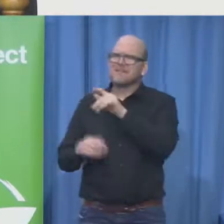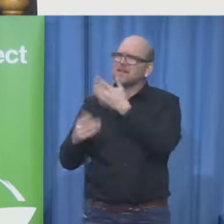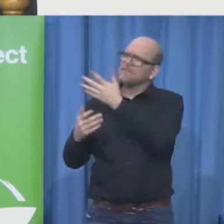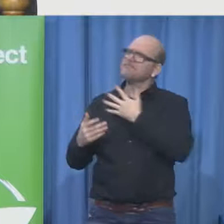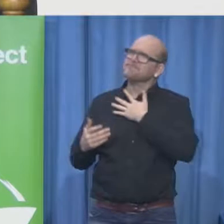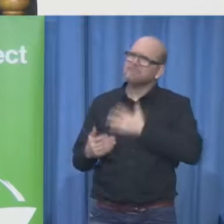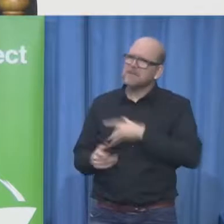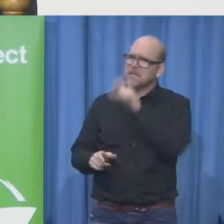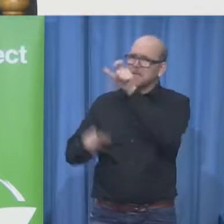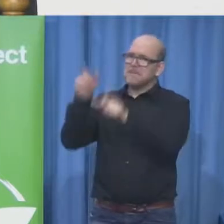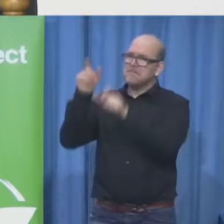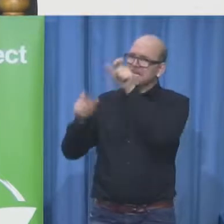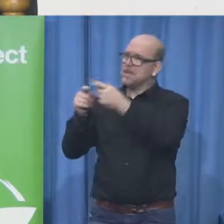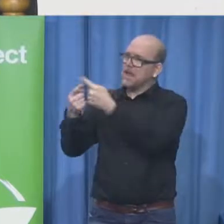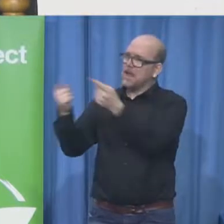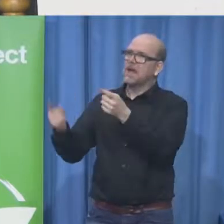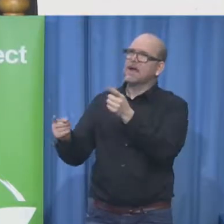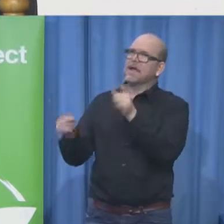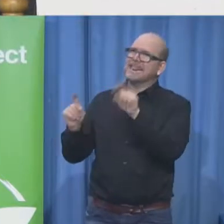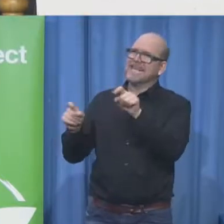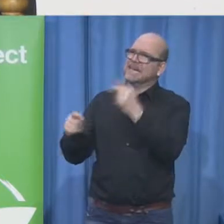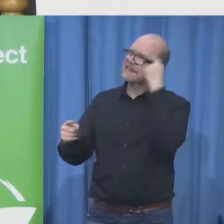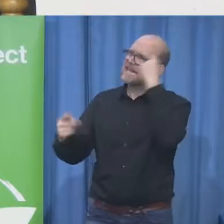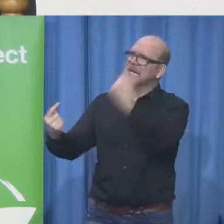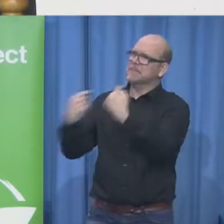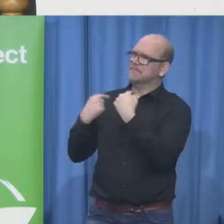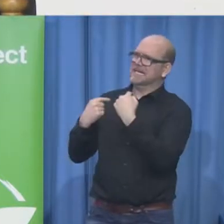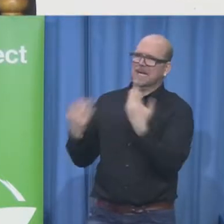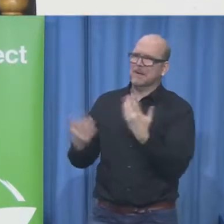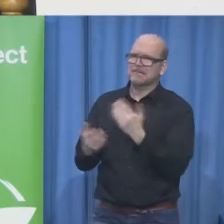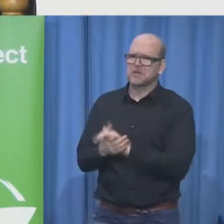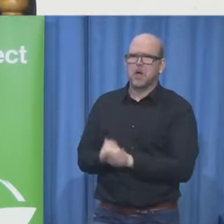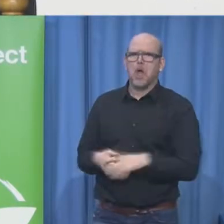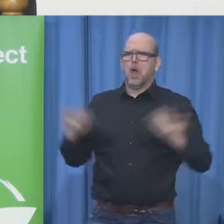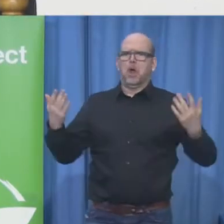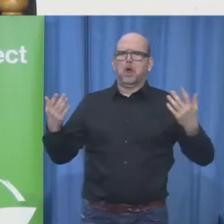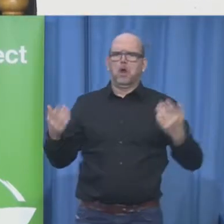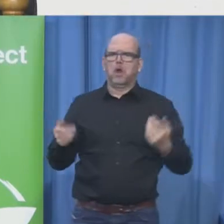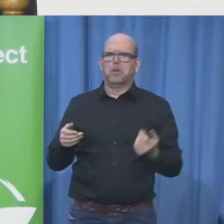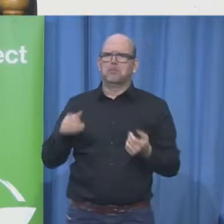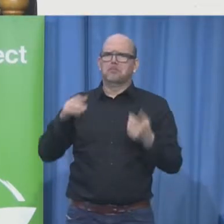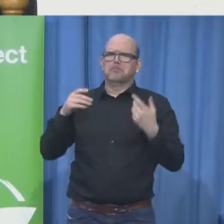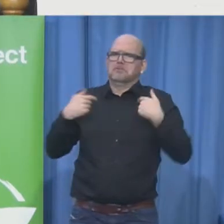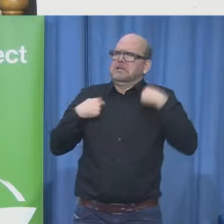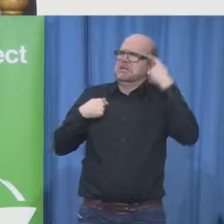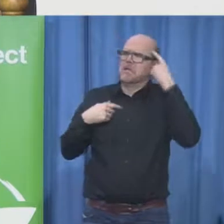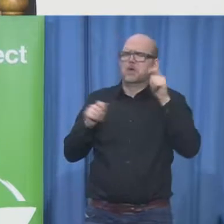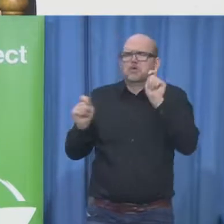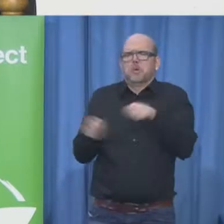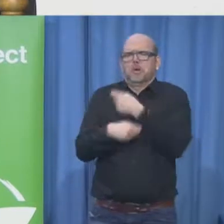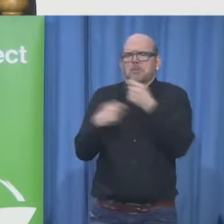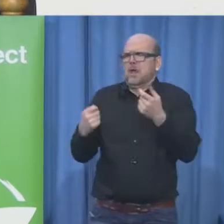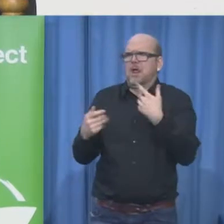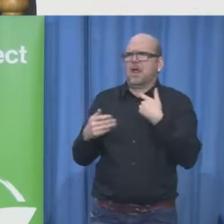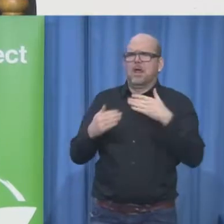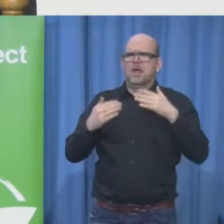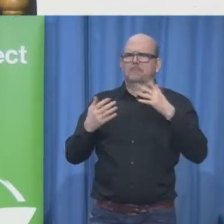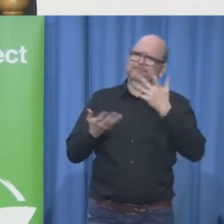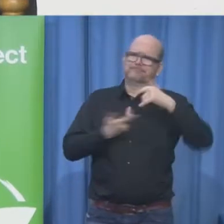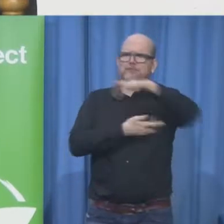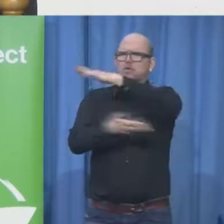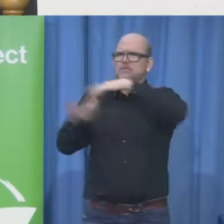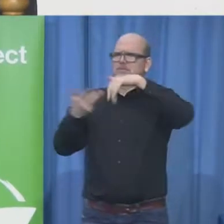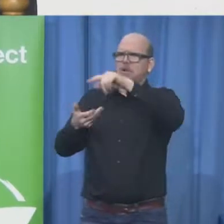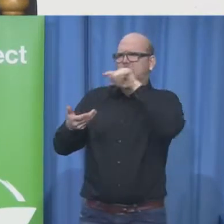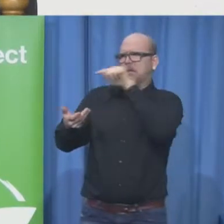a part this is just really a gist but the idea is very clear people